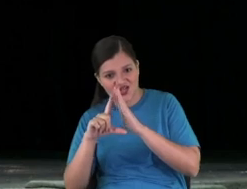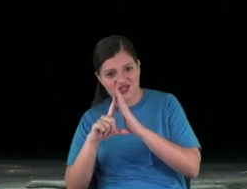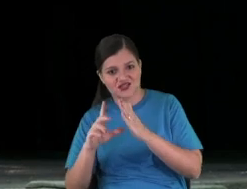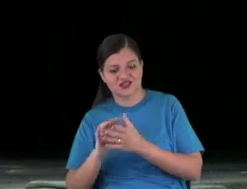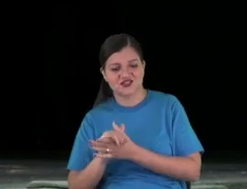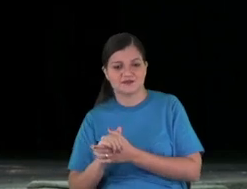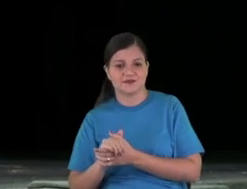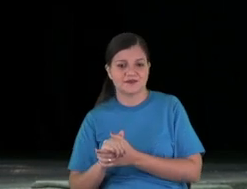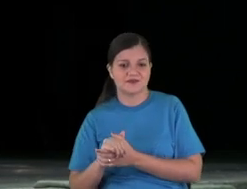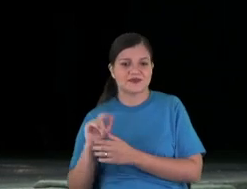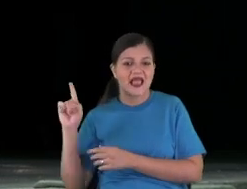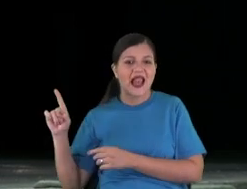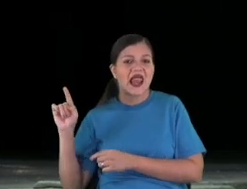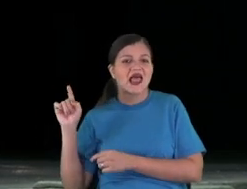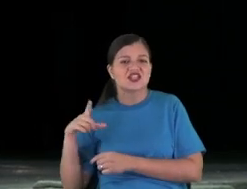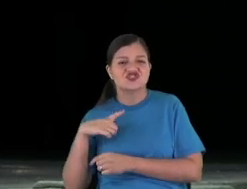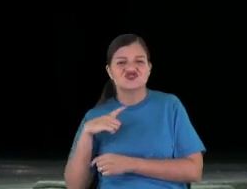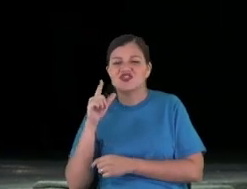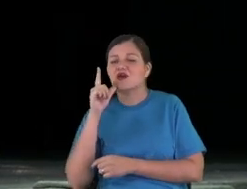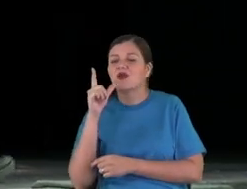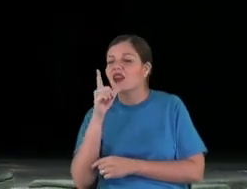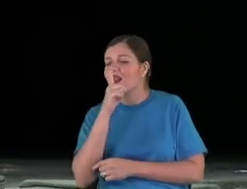We have a store called a